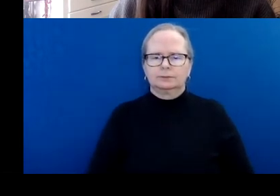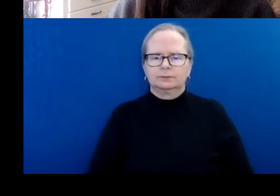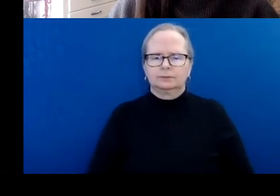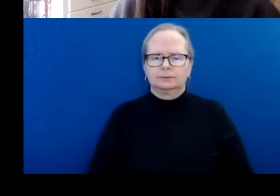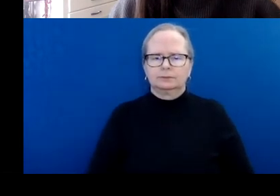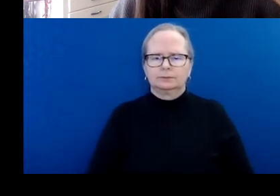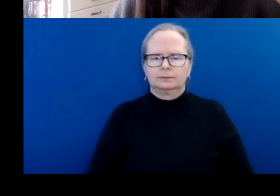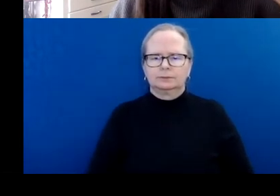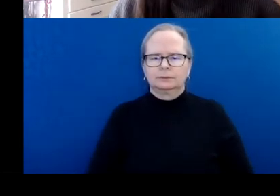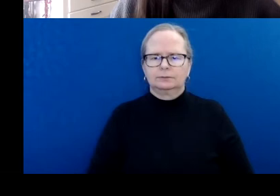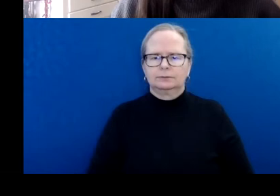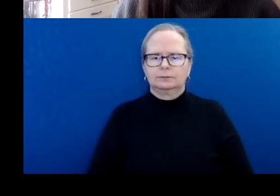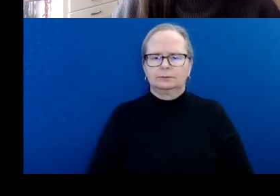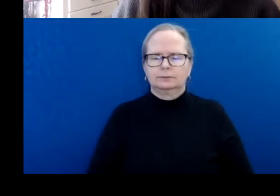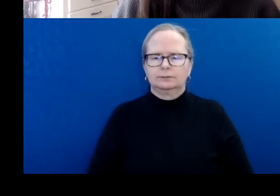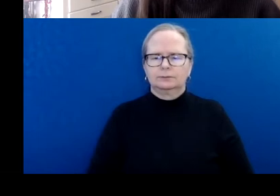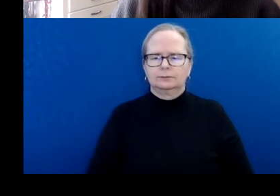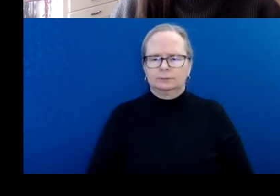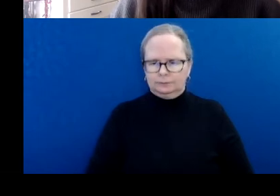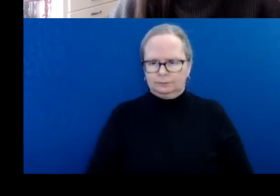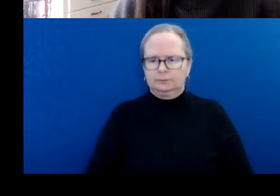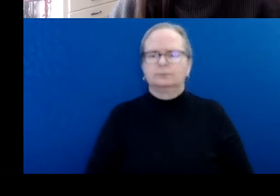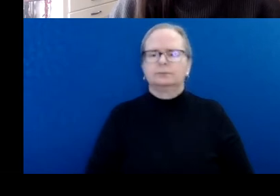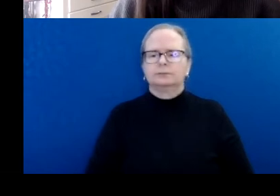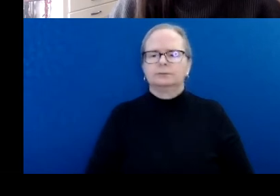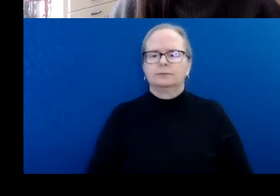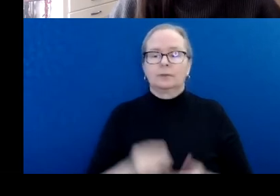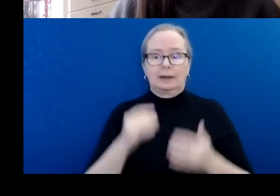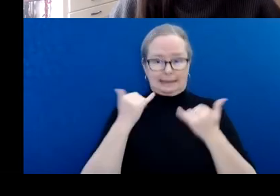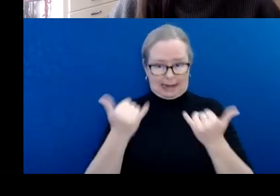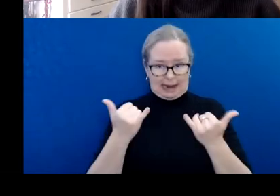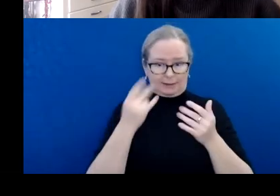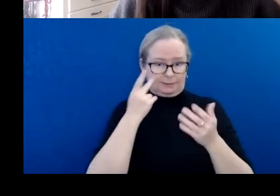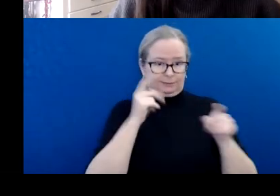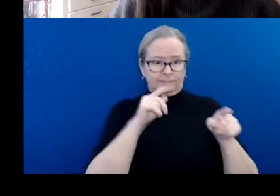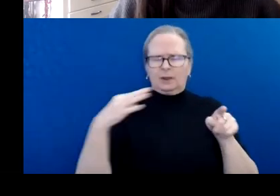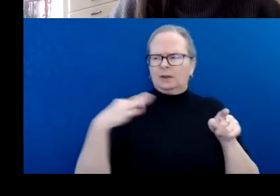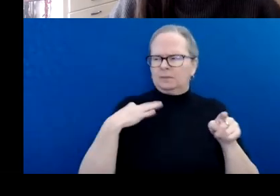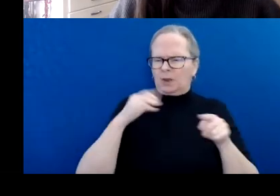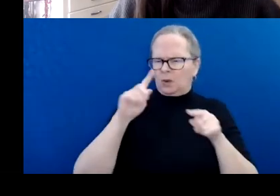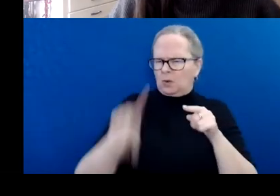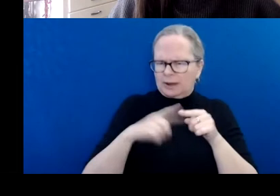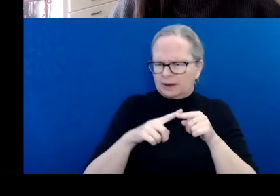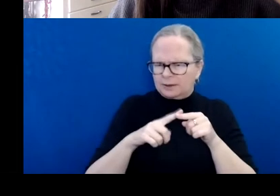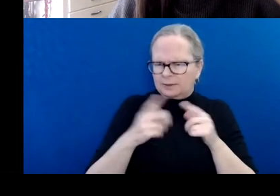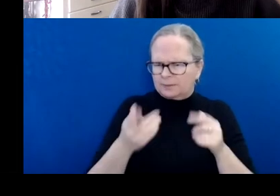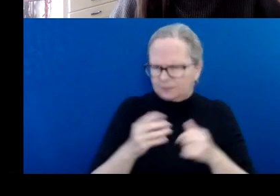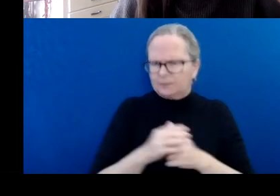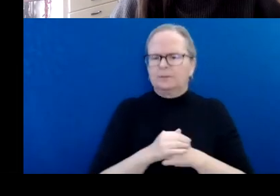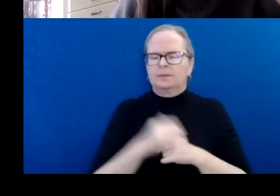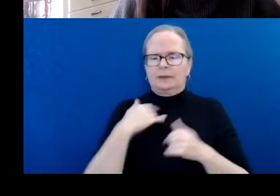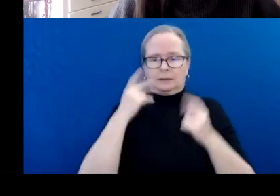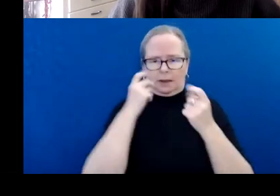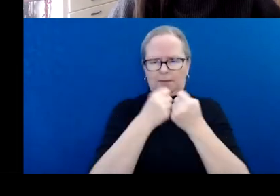So when should you apply? To help make sense of the intake schedule and to help applicants